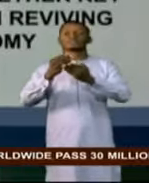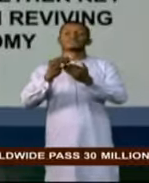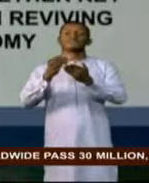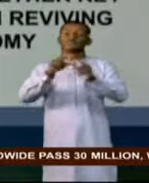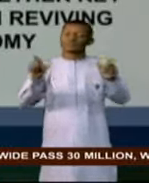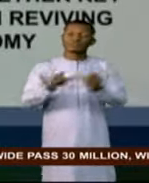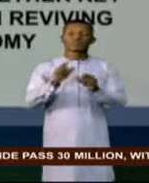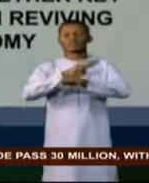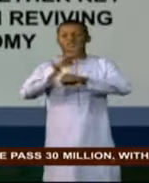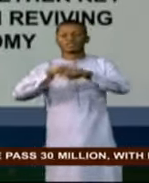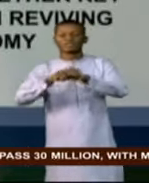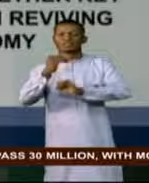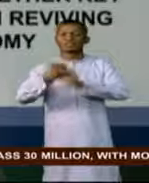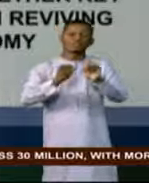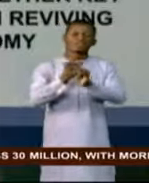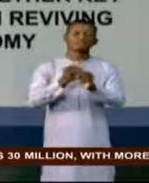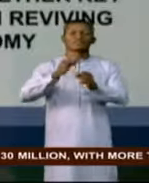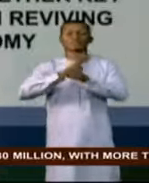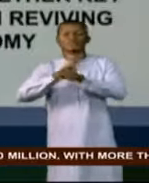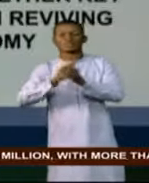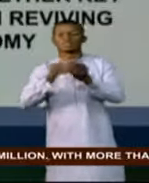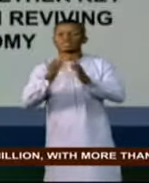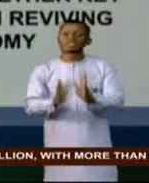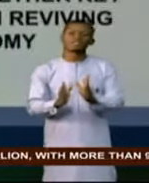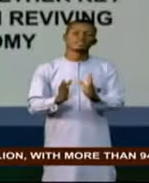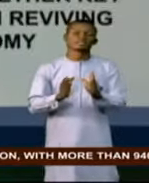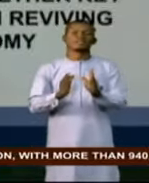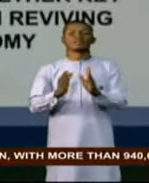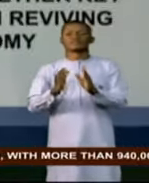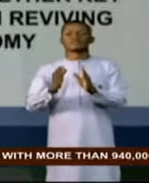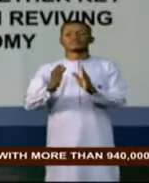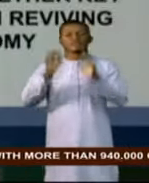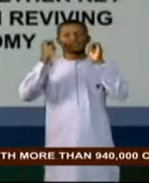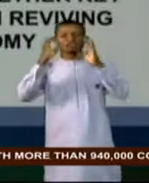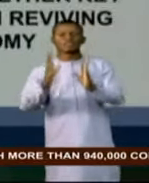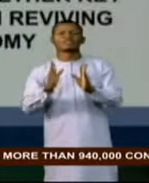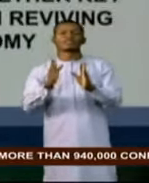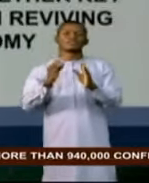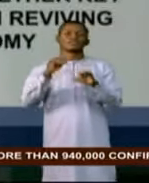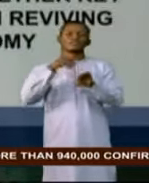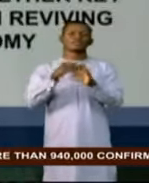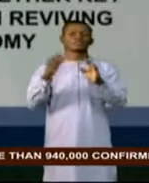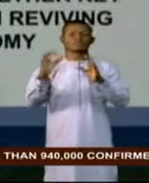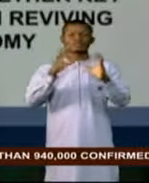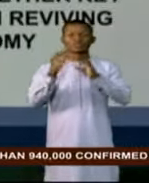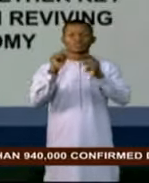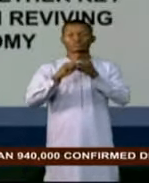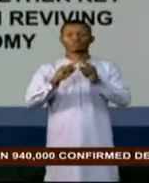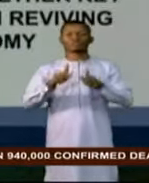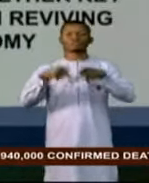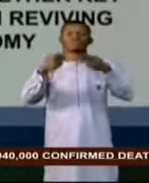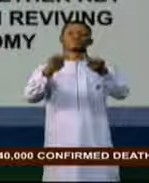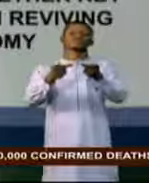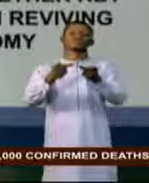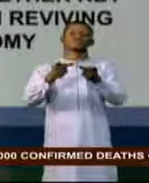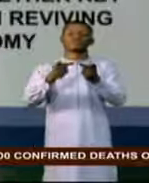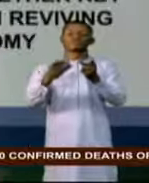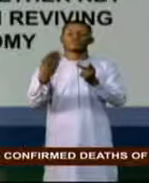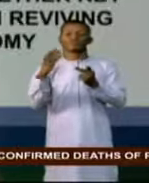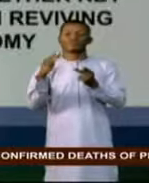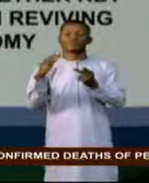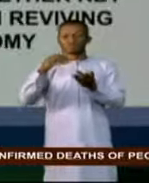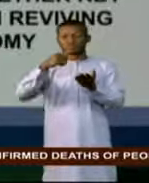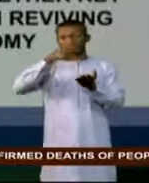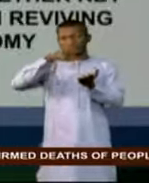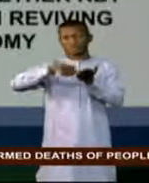business leaders, development partners and scholars we hold via virtual conference expected to produce blueprints for reviving